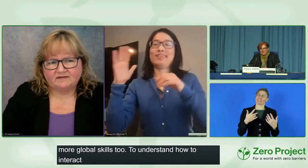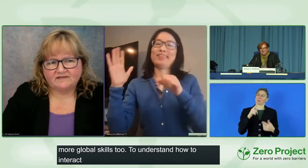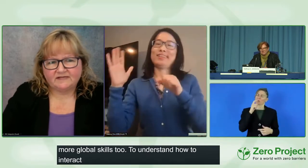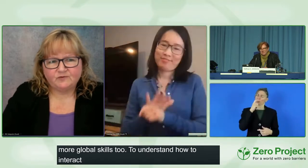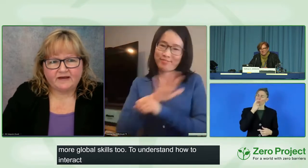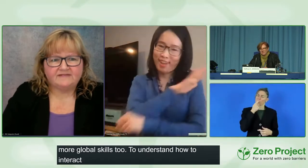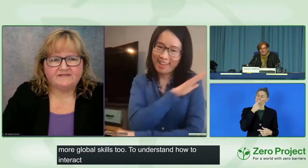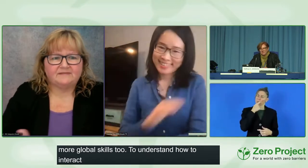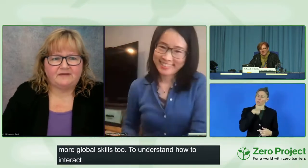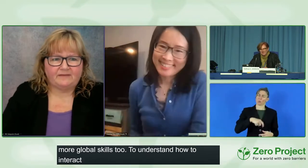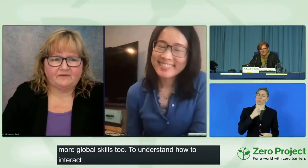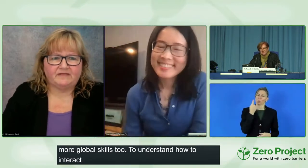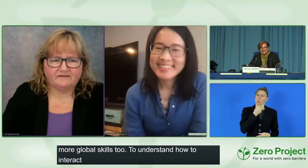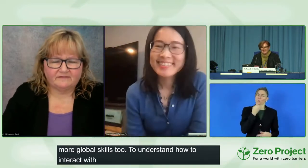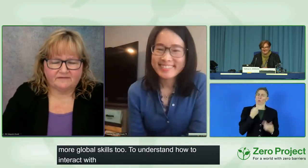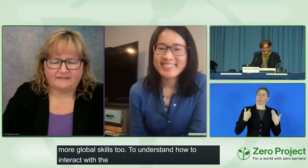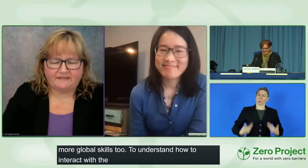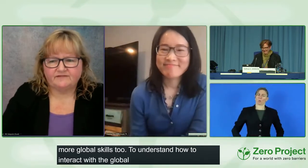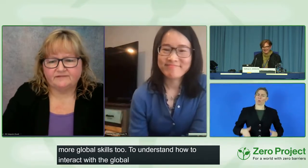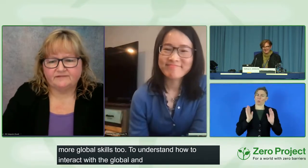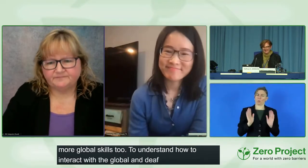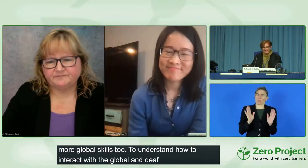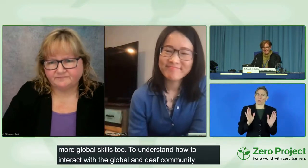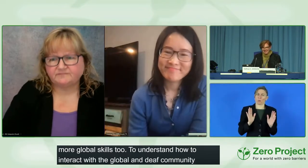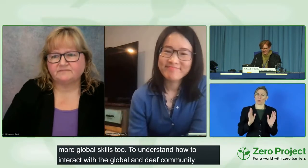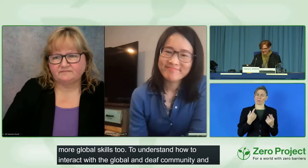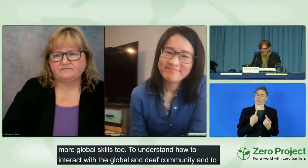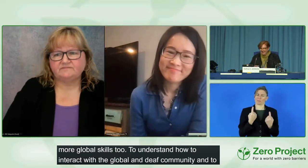want, is equal rights and to be able to be themselves.